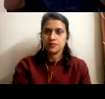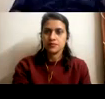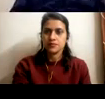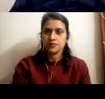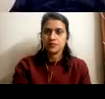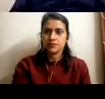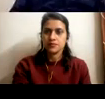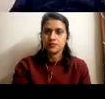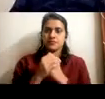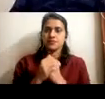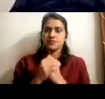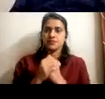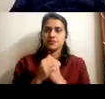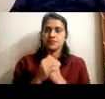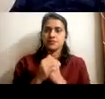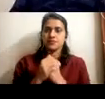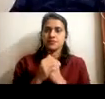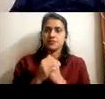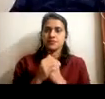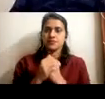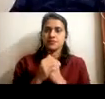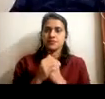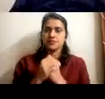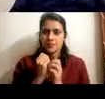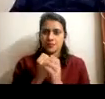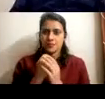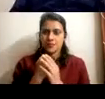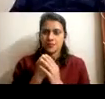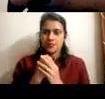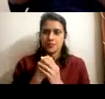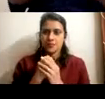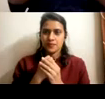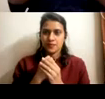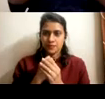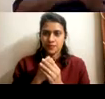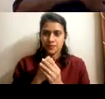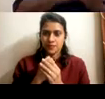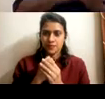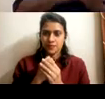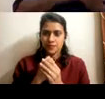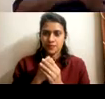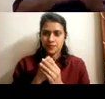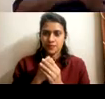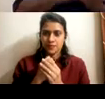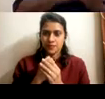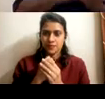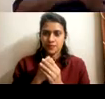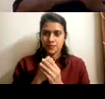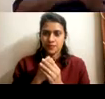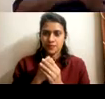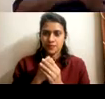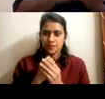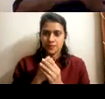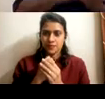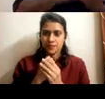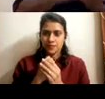one to two months when we were doing physical training. Now it is about two to three months. And then the screen selected employers go through a